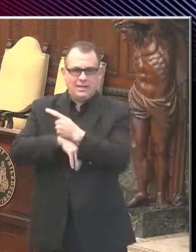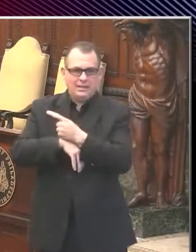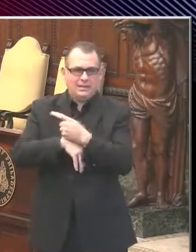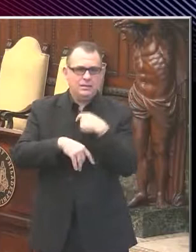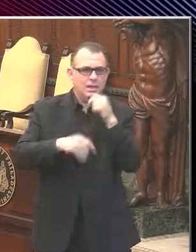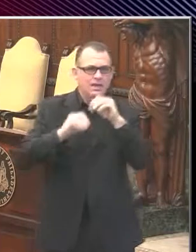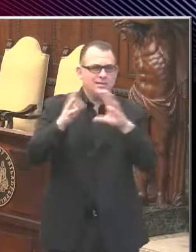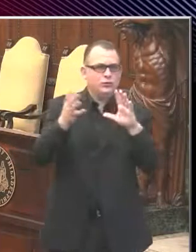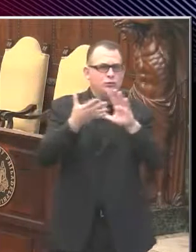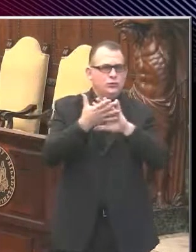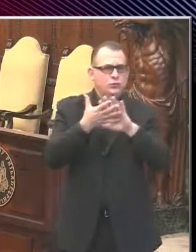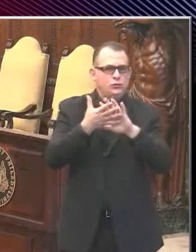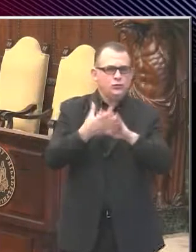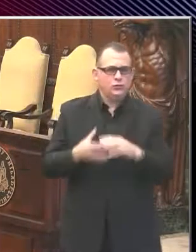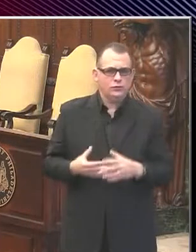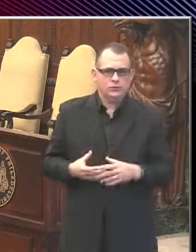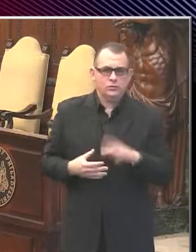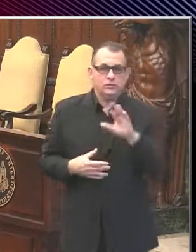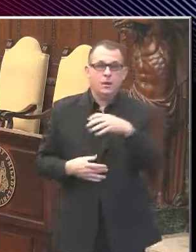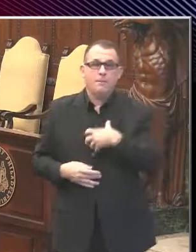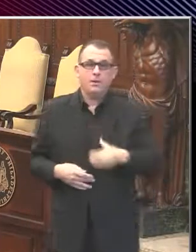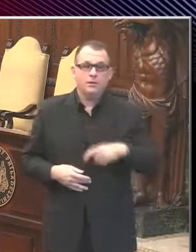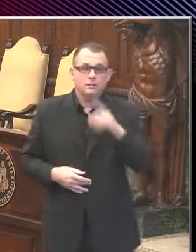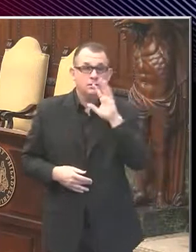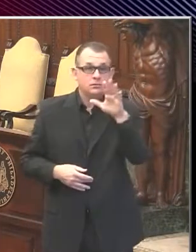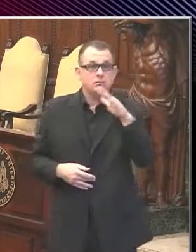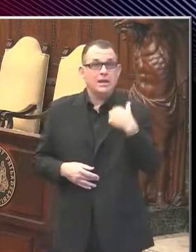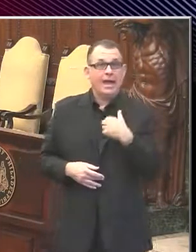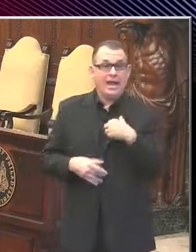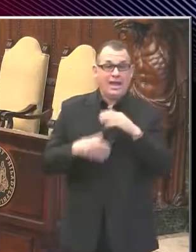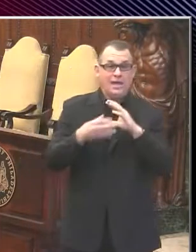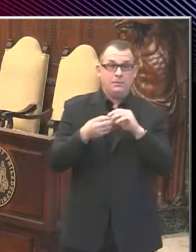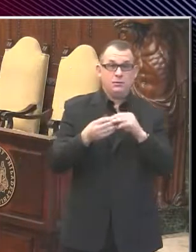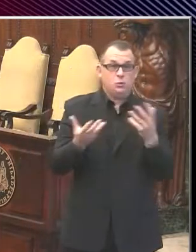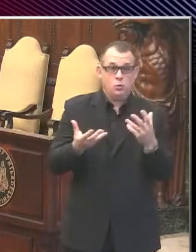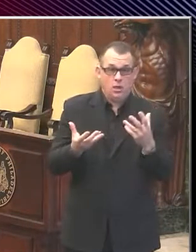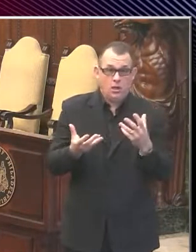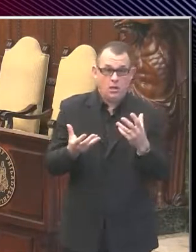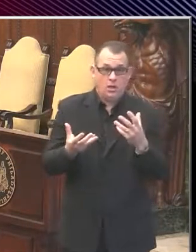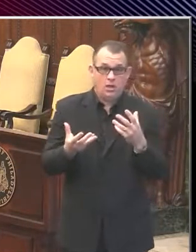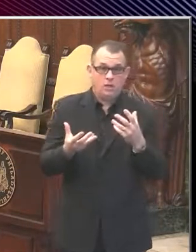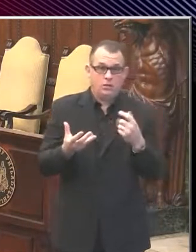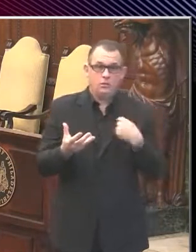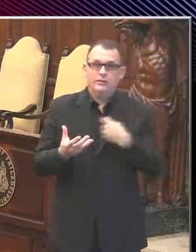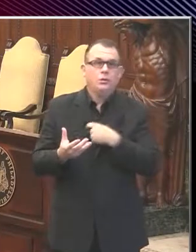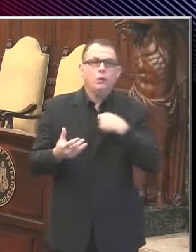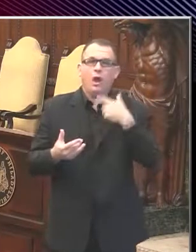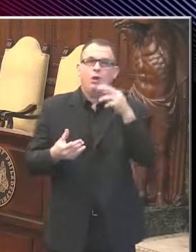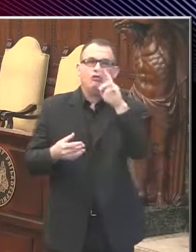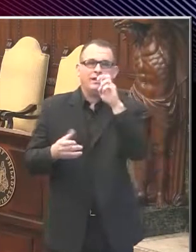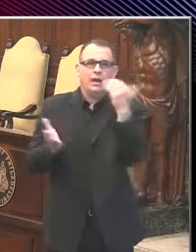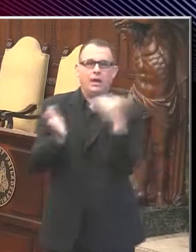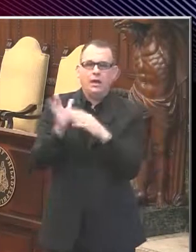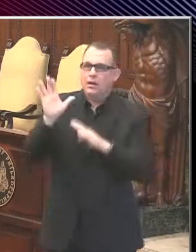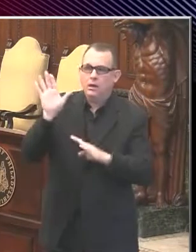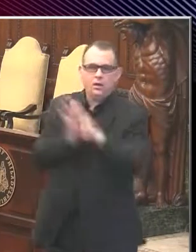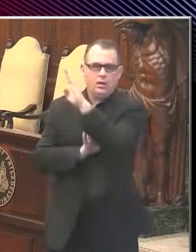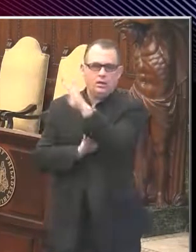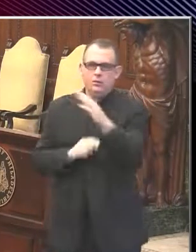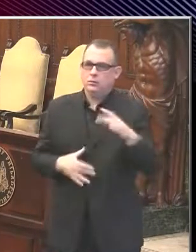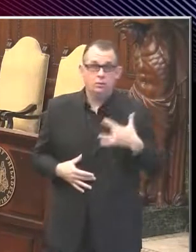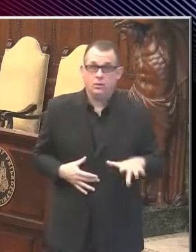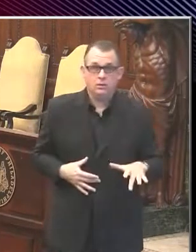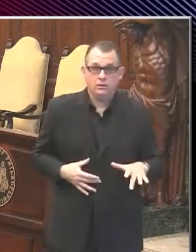The message is that we want to not have a big second wave of coronavirus infection in Philadelphia. So any reopening, we want to do